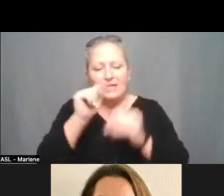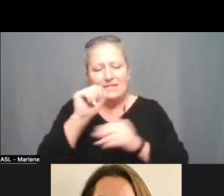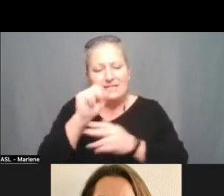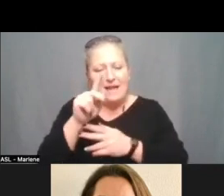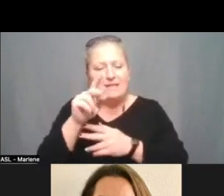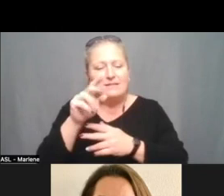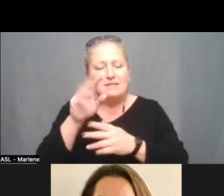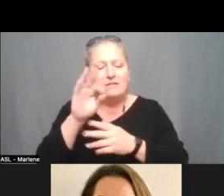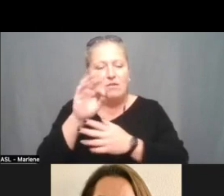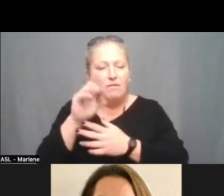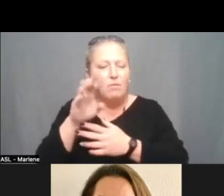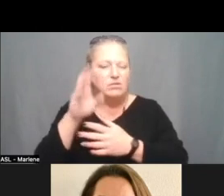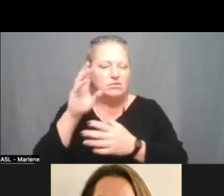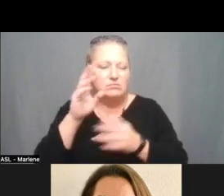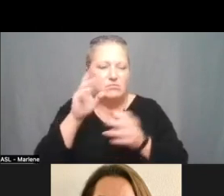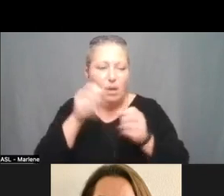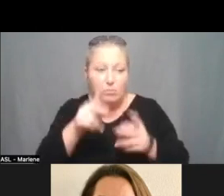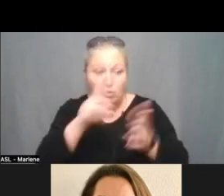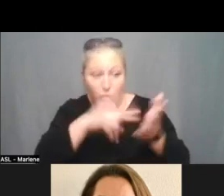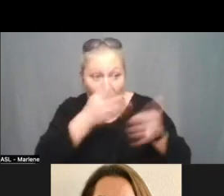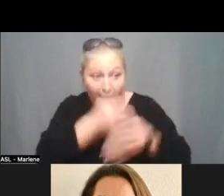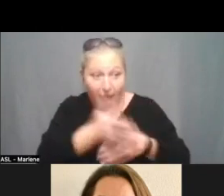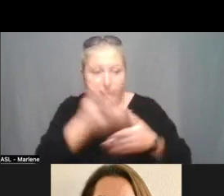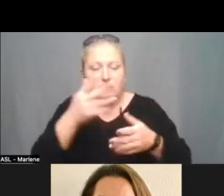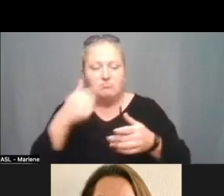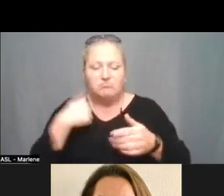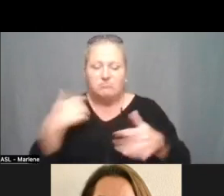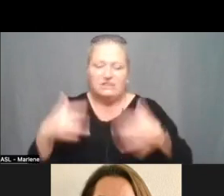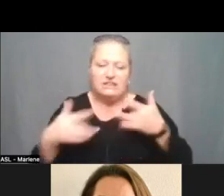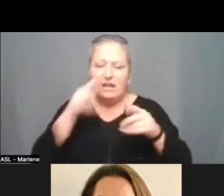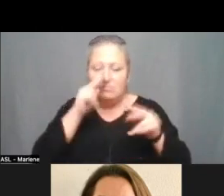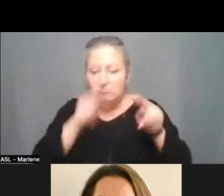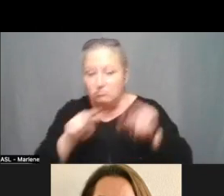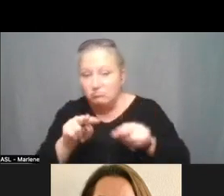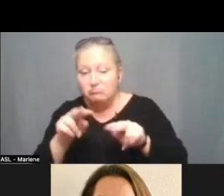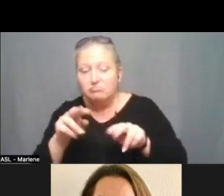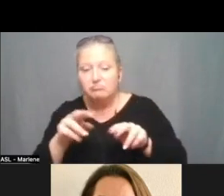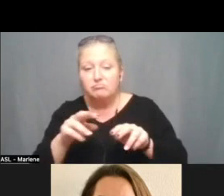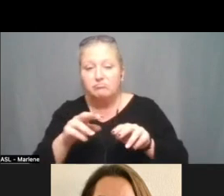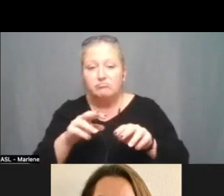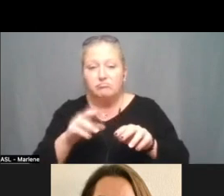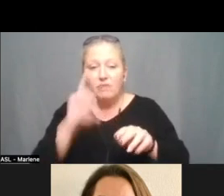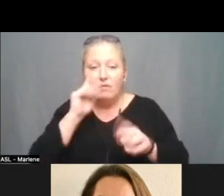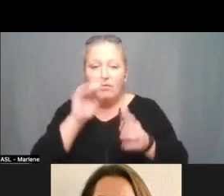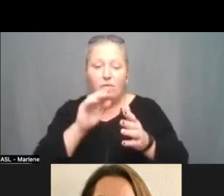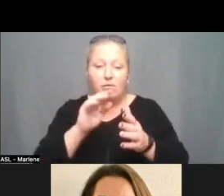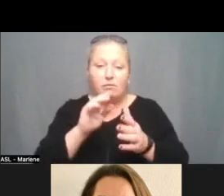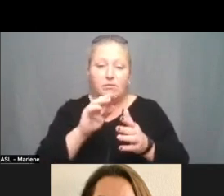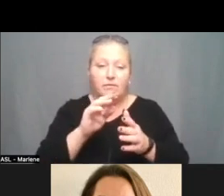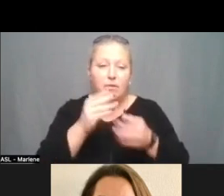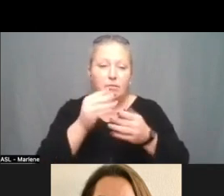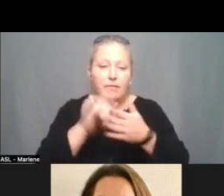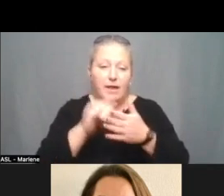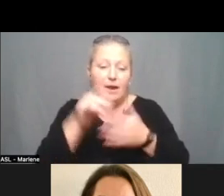excited for us to look at those and to continue that work of both the school to prison pipeline resolution that we passed